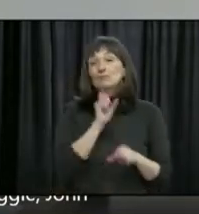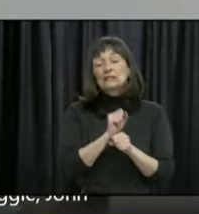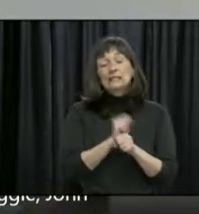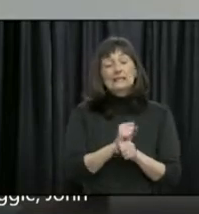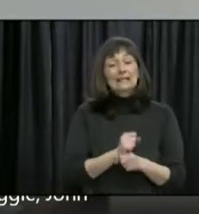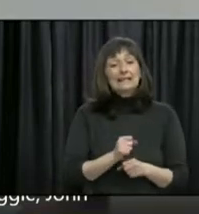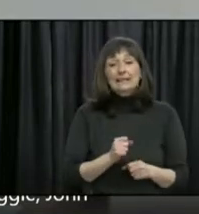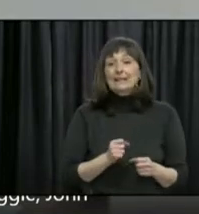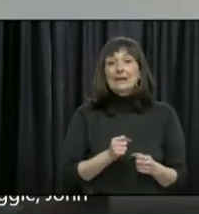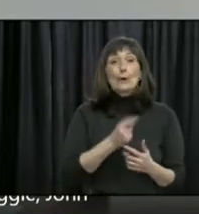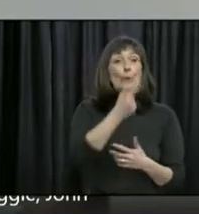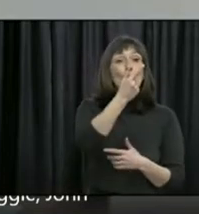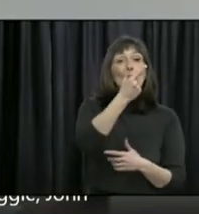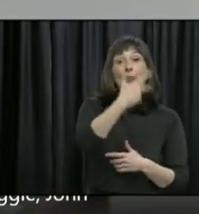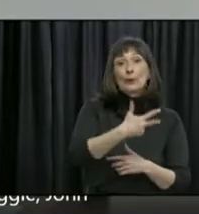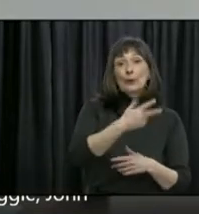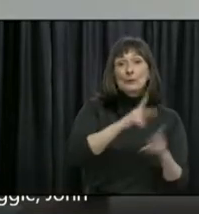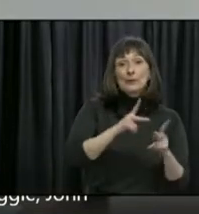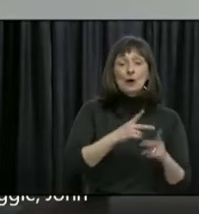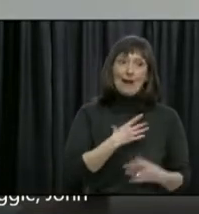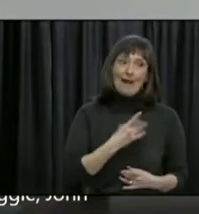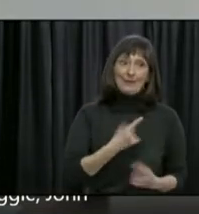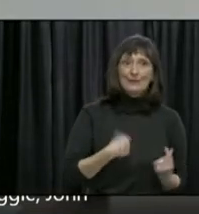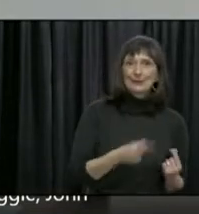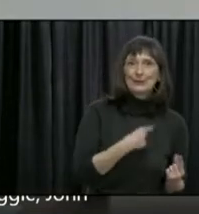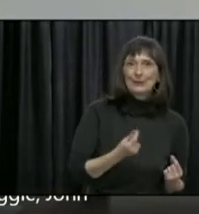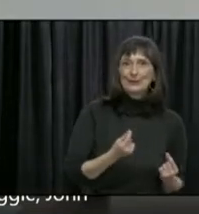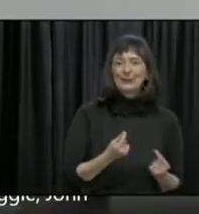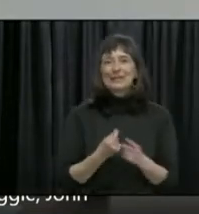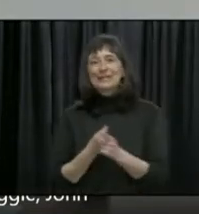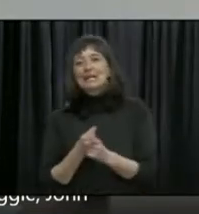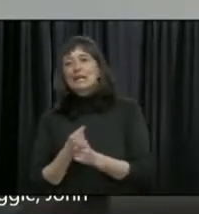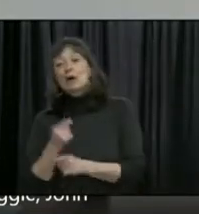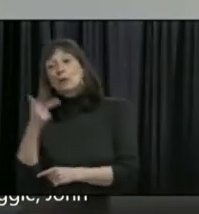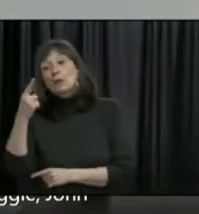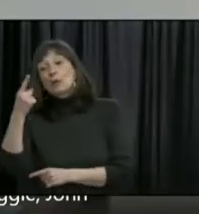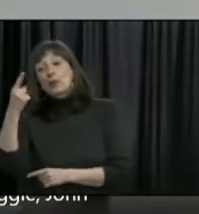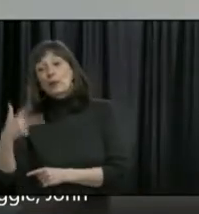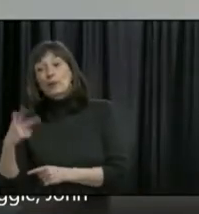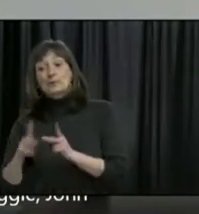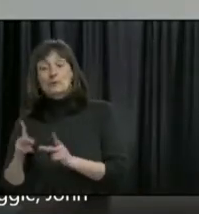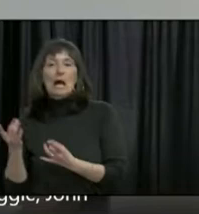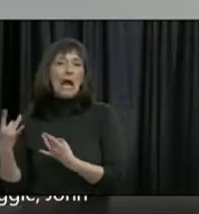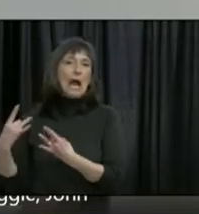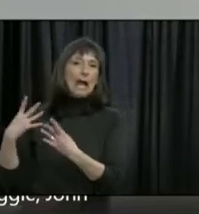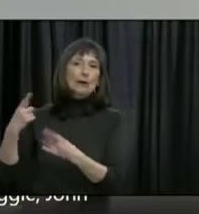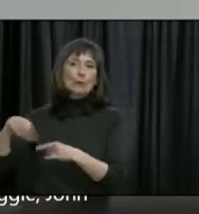A third of the people will hate what we do. And the rest in the middle probably won't have a strong opinion one way or another.